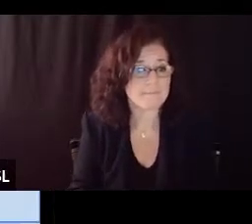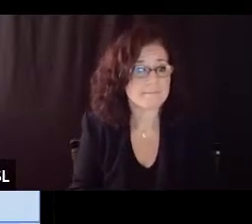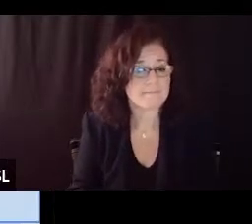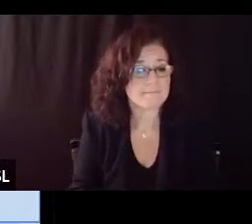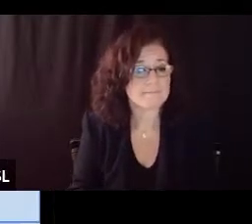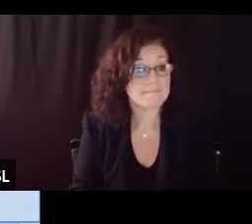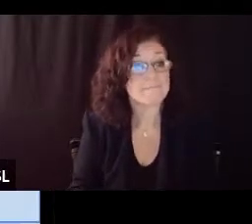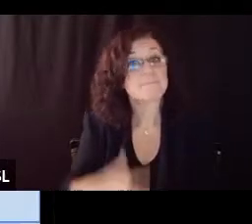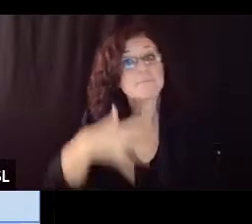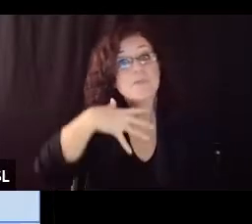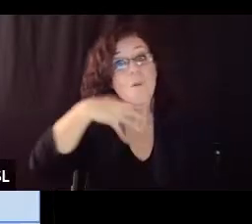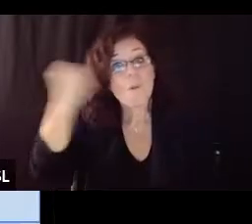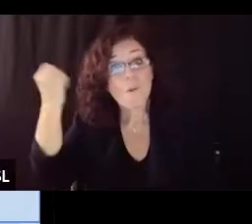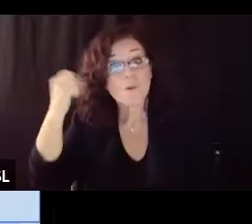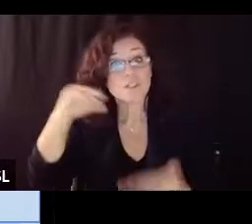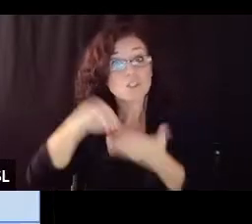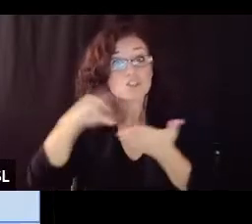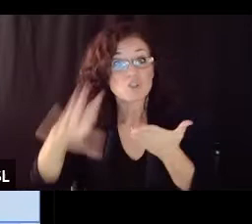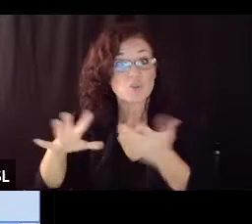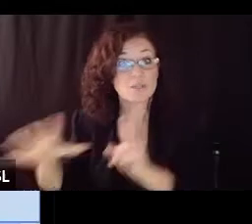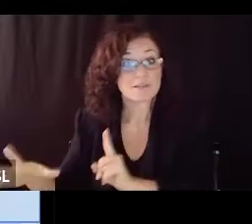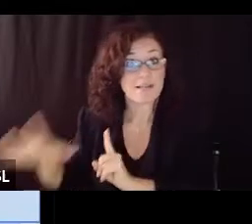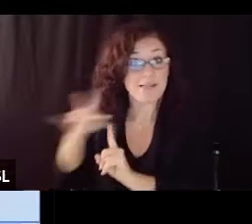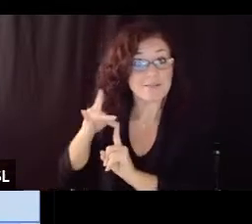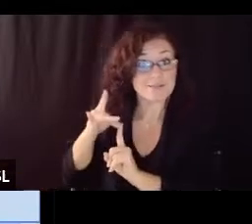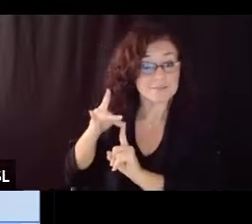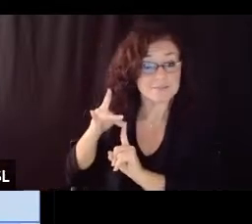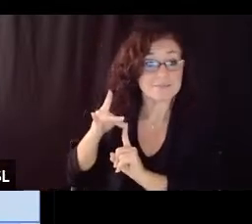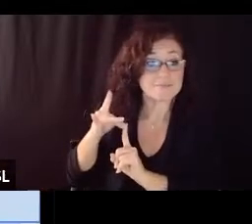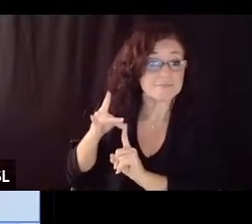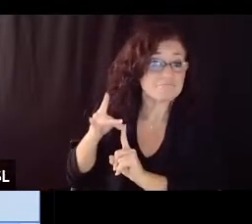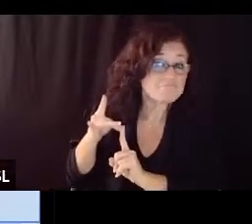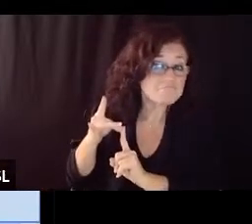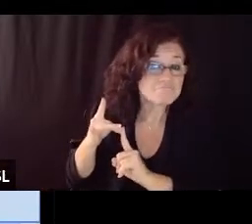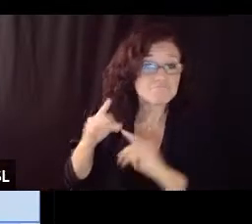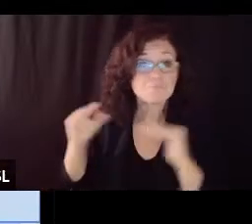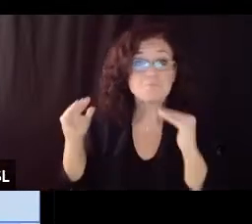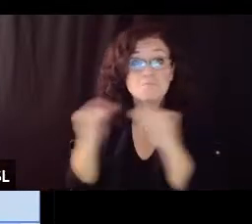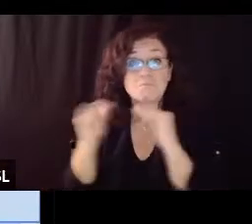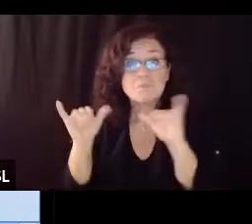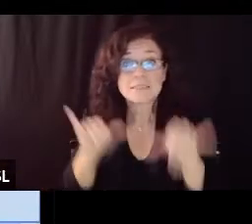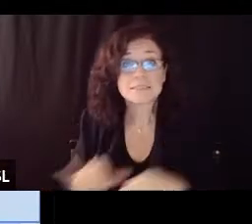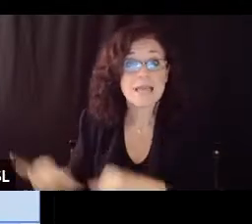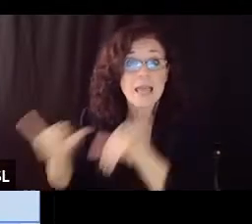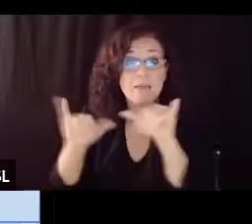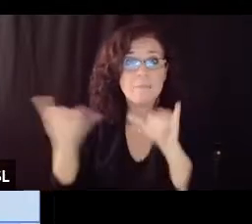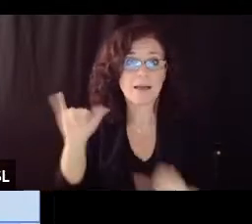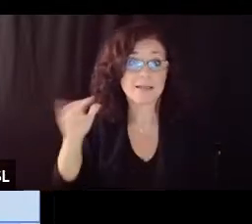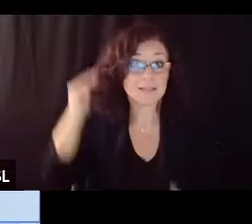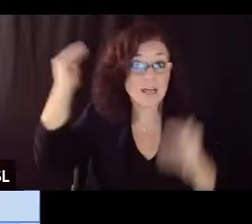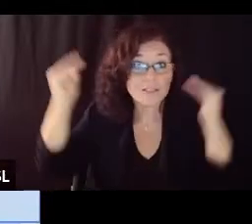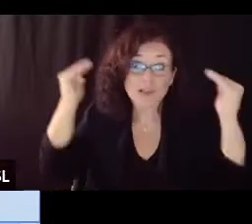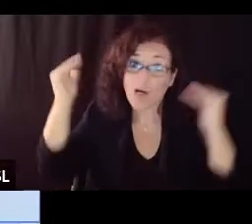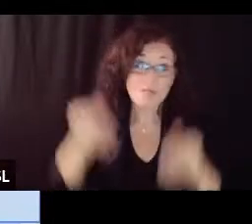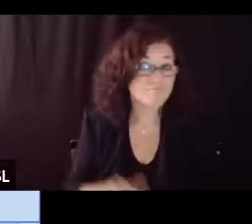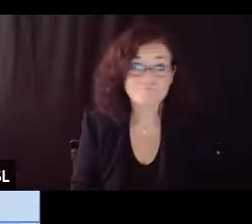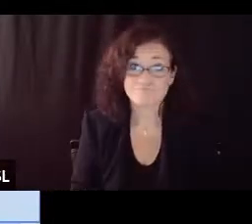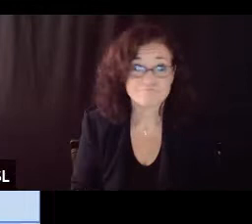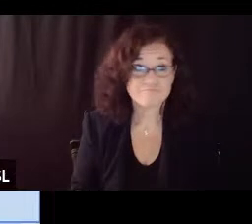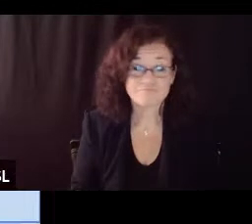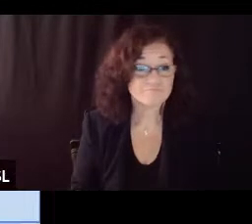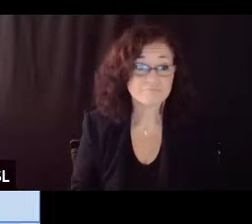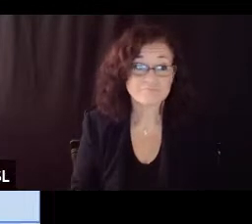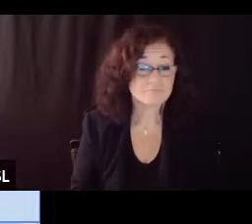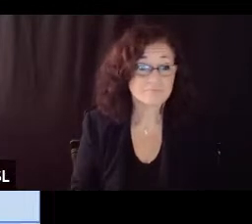older teens are not contracting covet 19 at the same rate as our adults who are on campus we've had